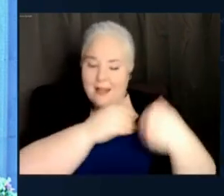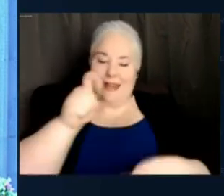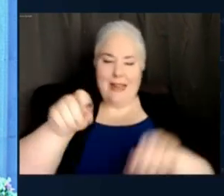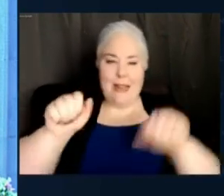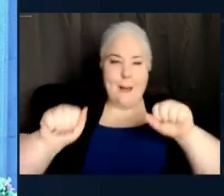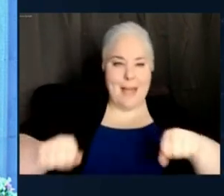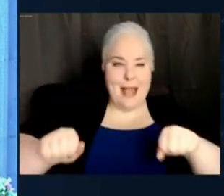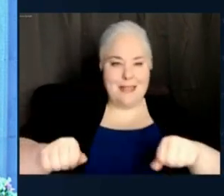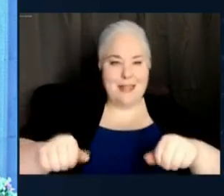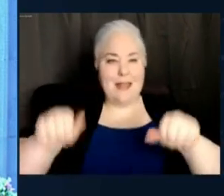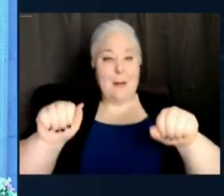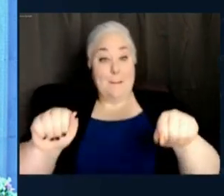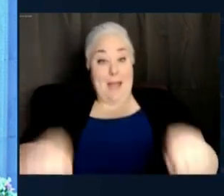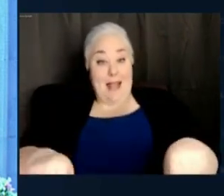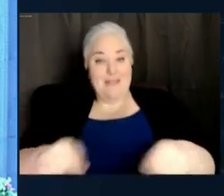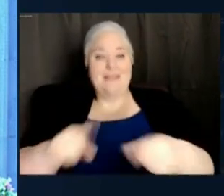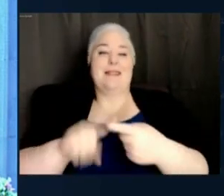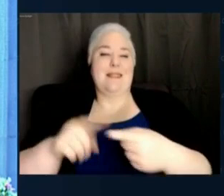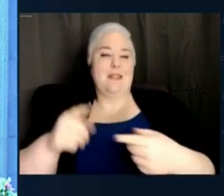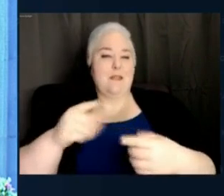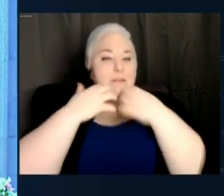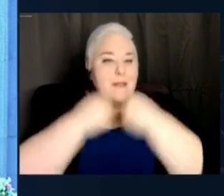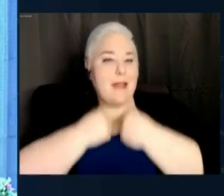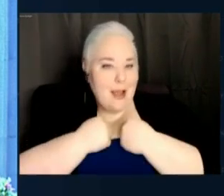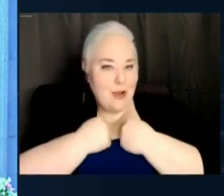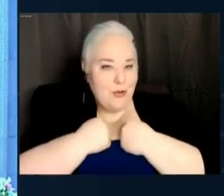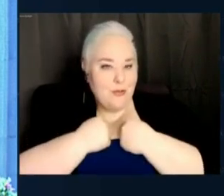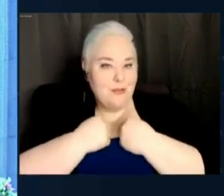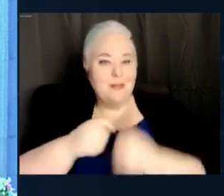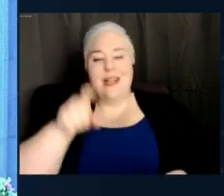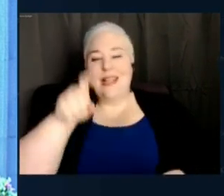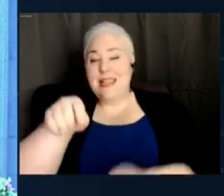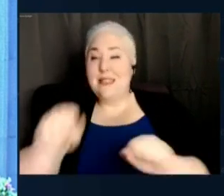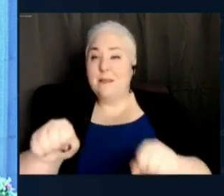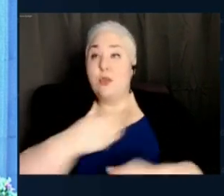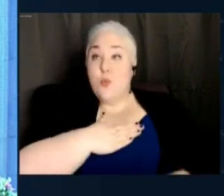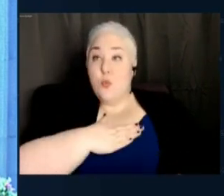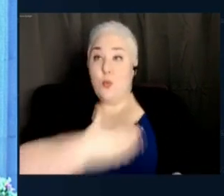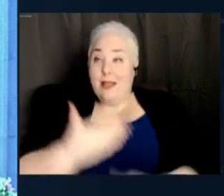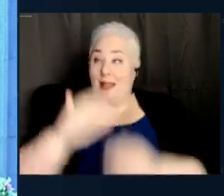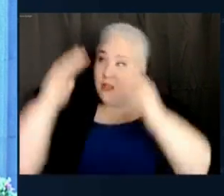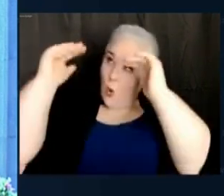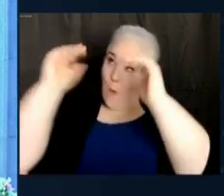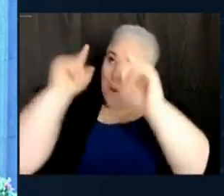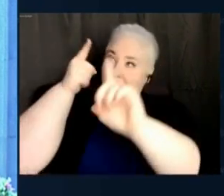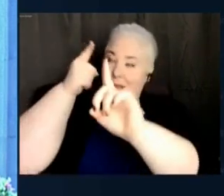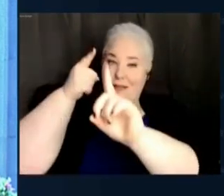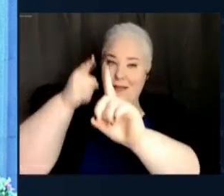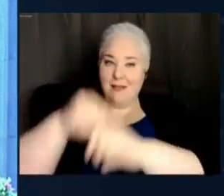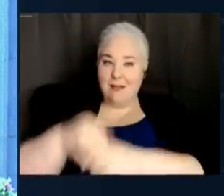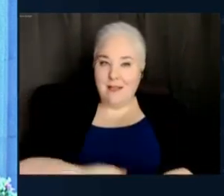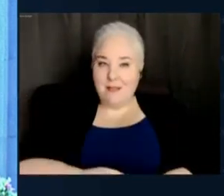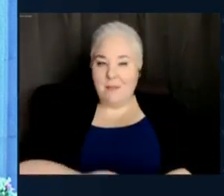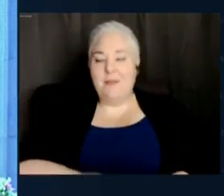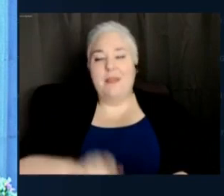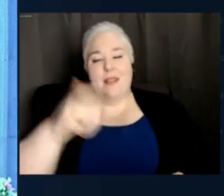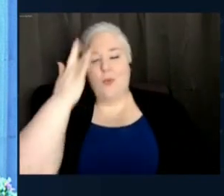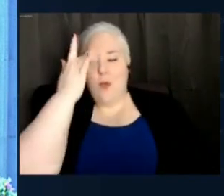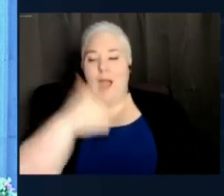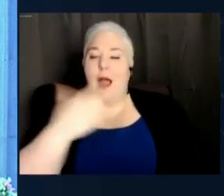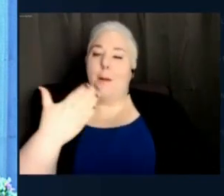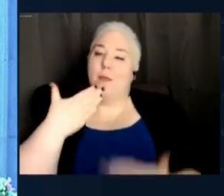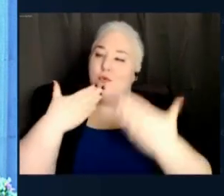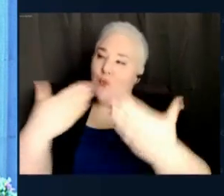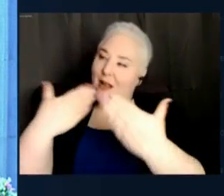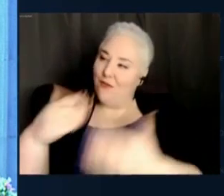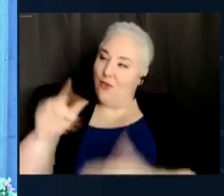to care. And it needs the willingness to hope. This is why I'm grateful that Governor Hochul